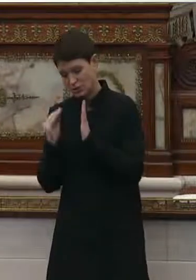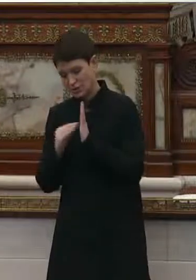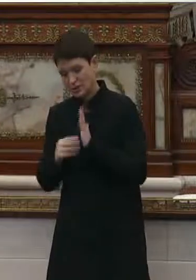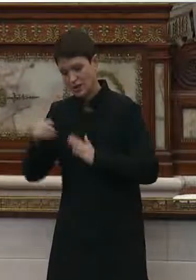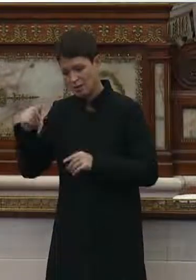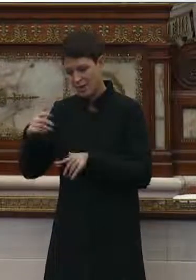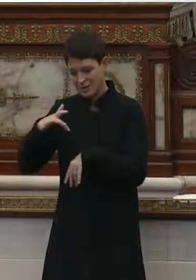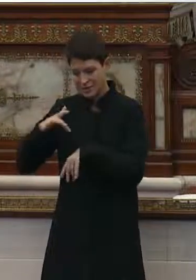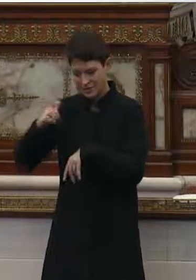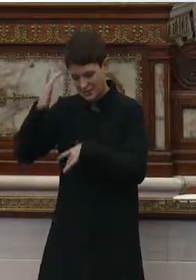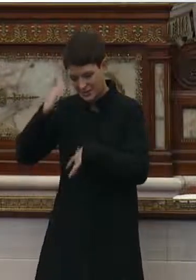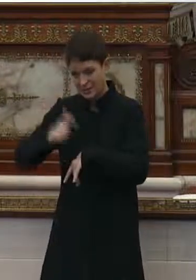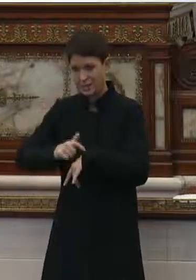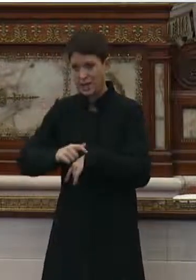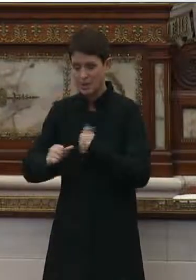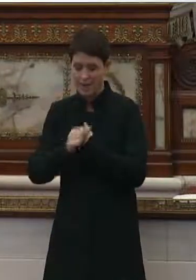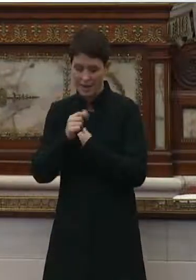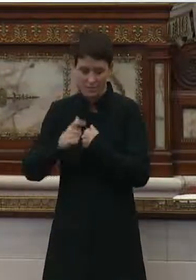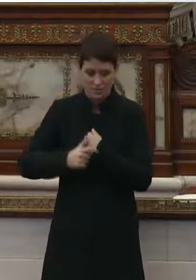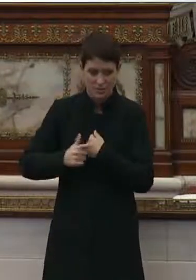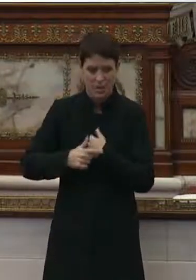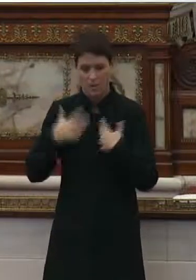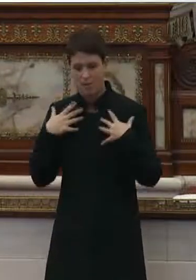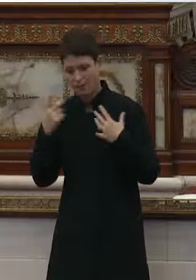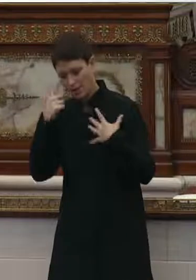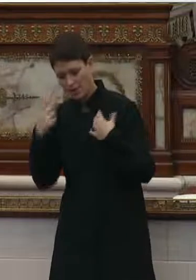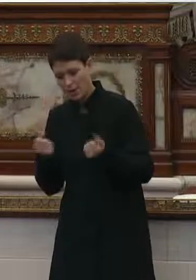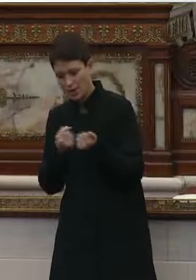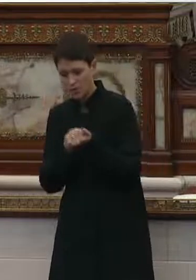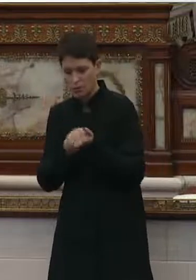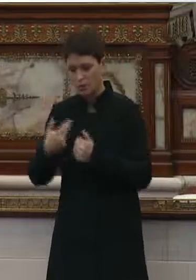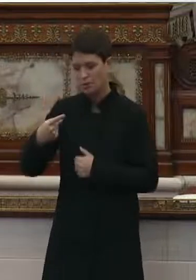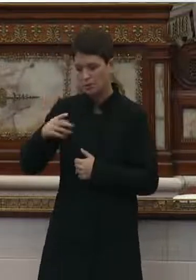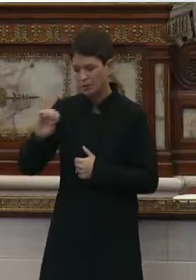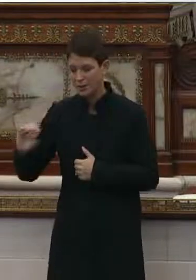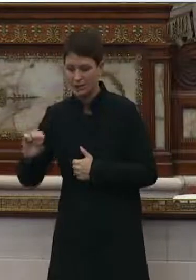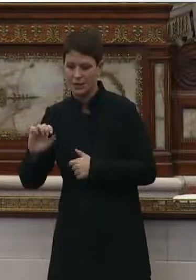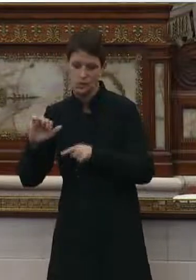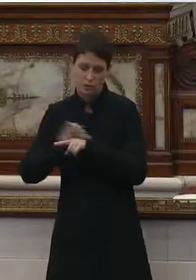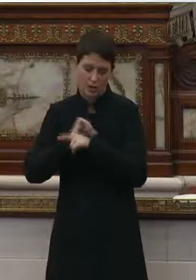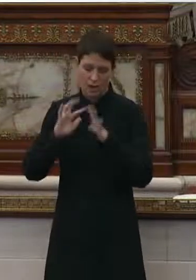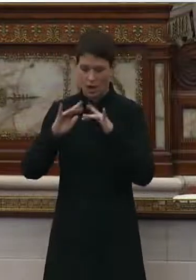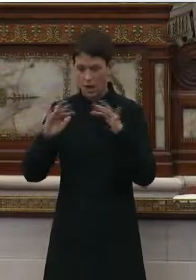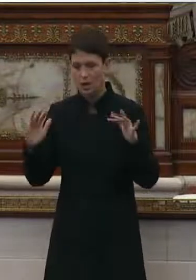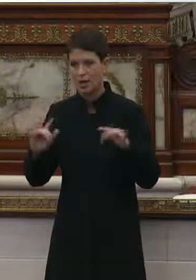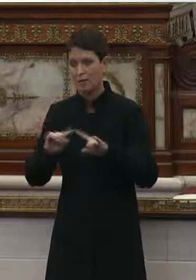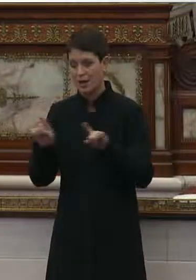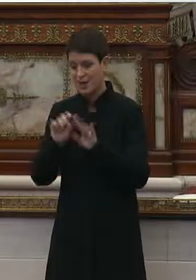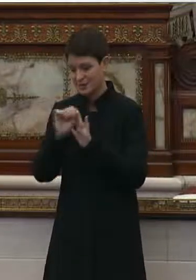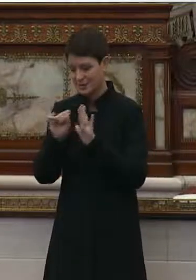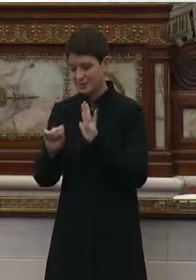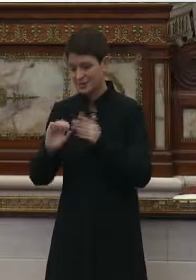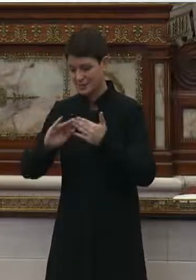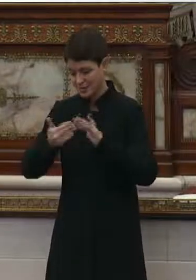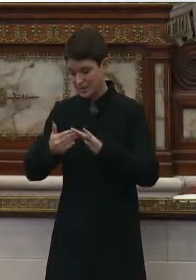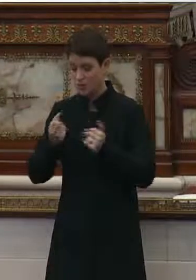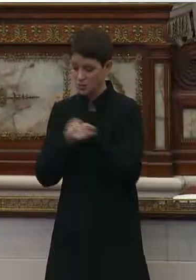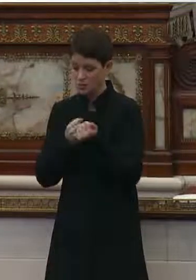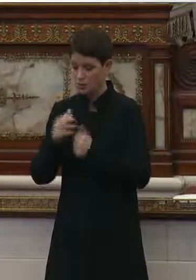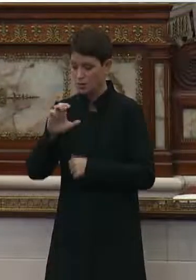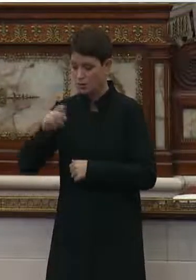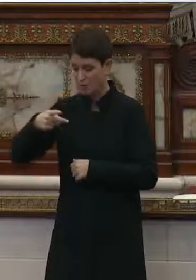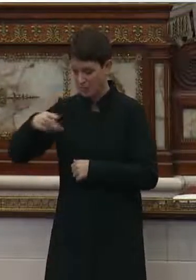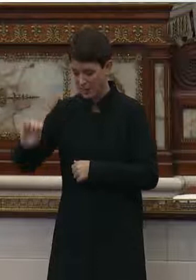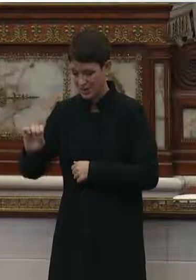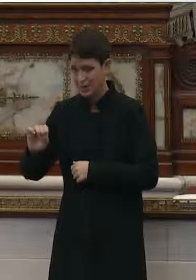time to the hazardous time to the mental health support, to the training, to the PPE. You know, as a municipality, we can support with the PPE. We tried